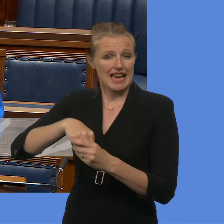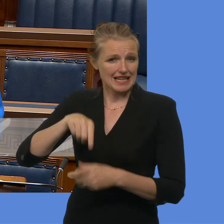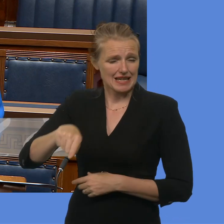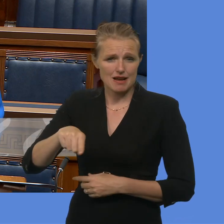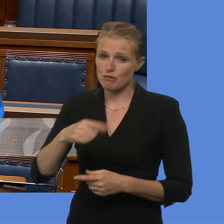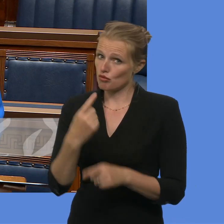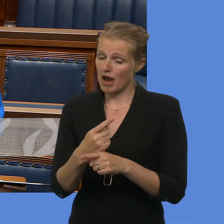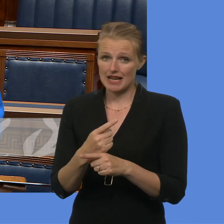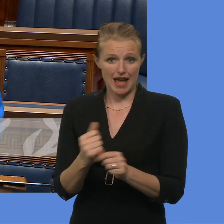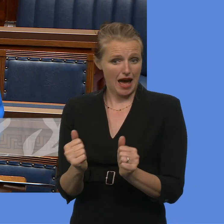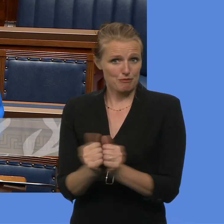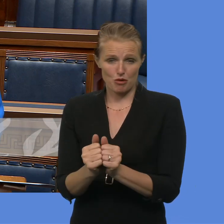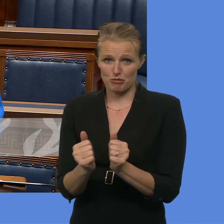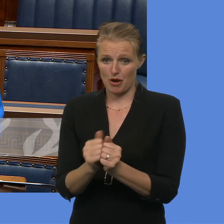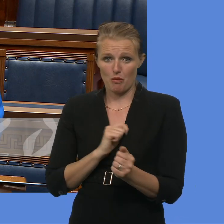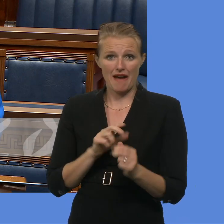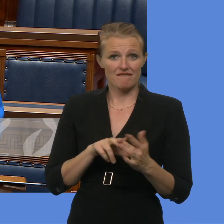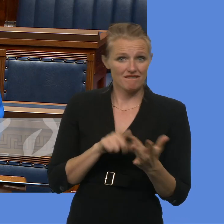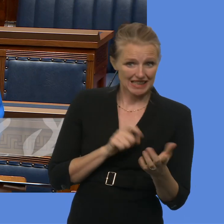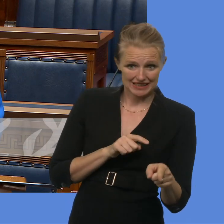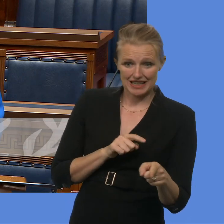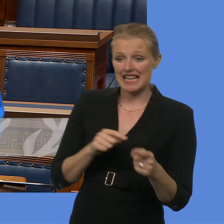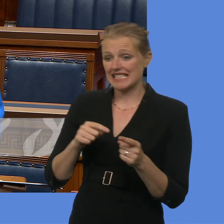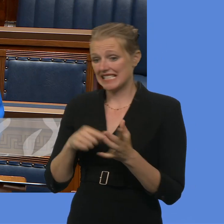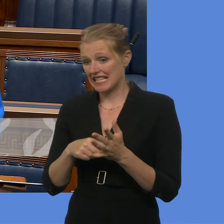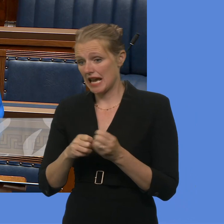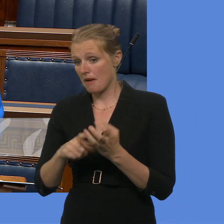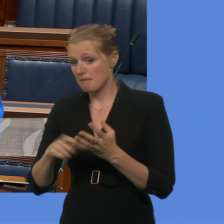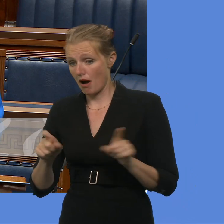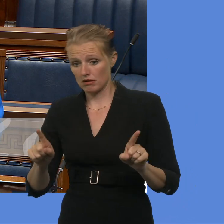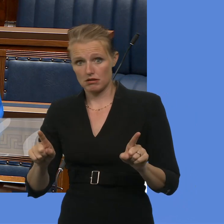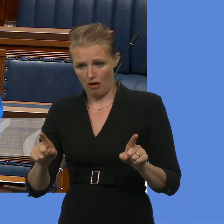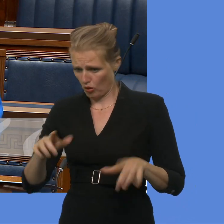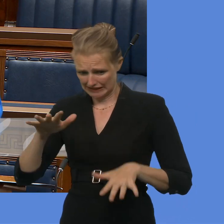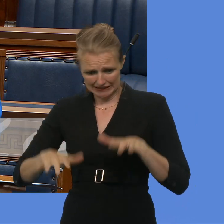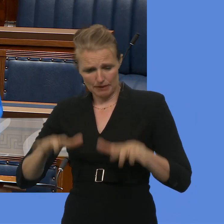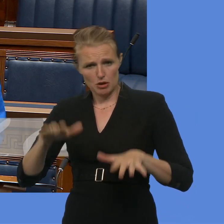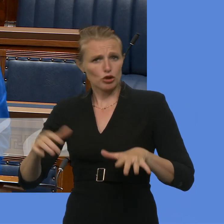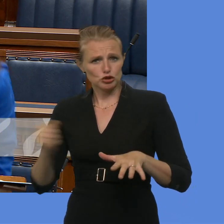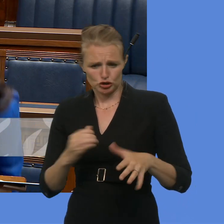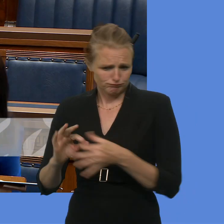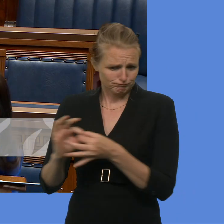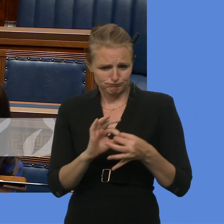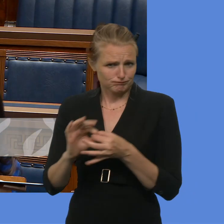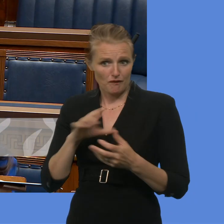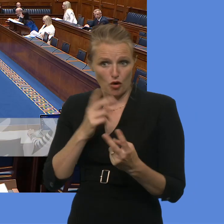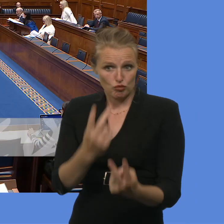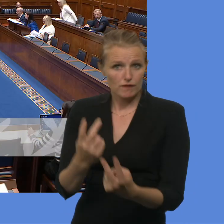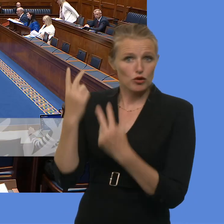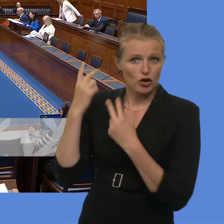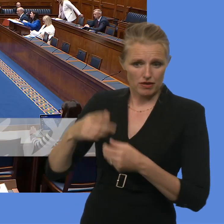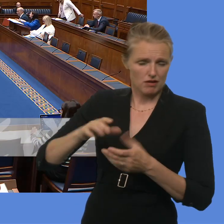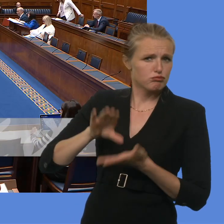given the alignment between FICT and TBUC, for that to be fully taken into account as part of that review process. John Forsyth.